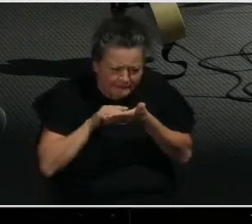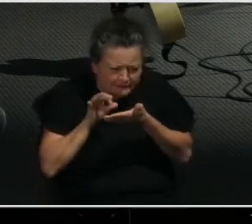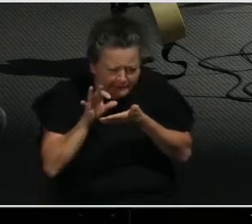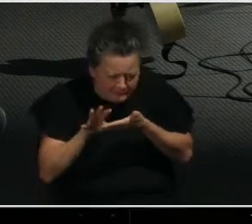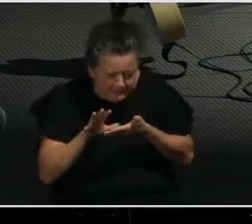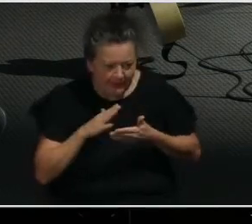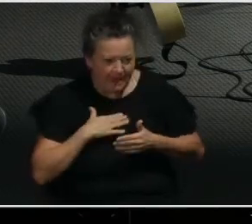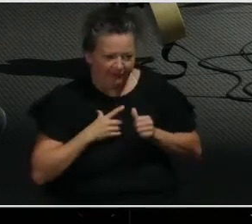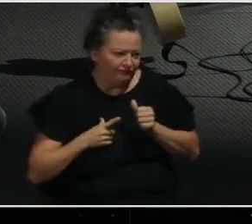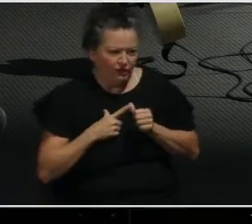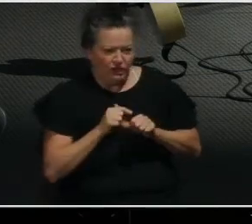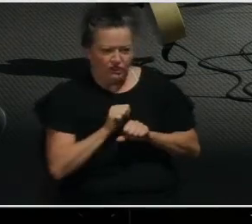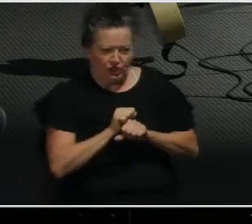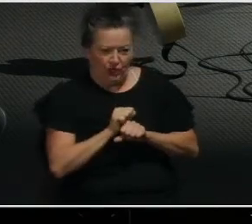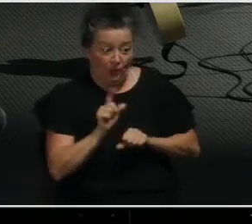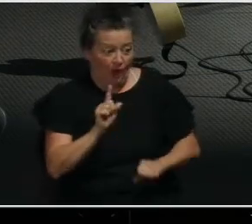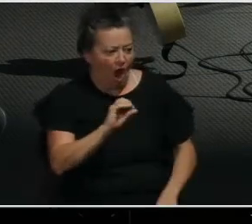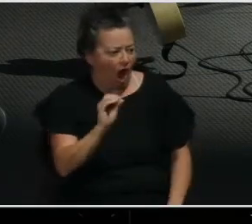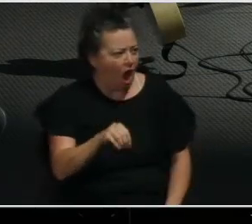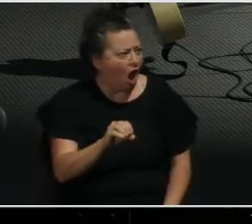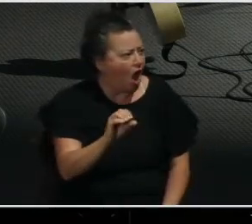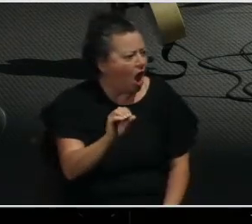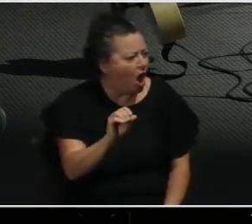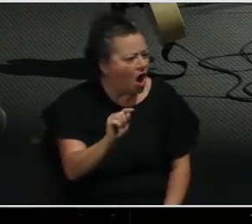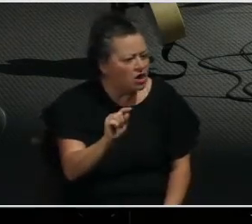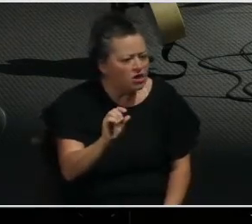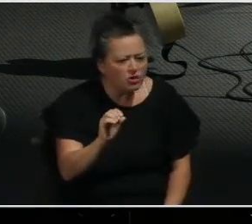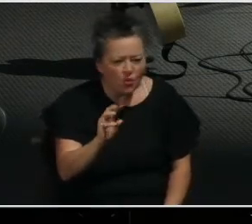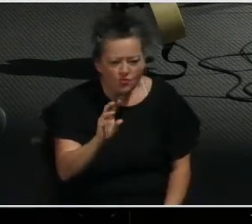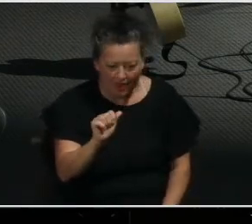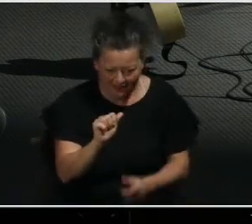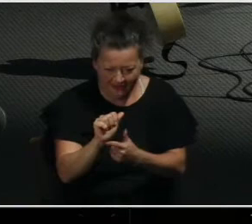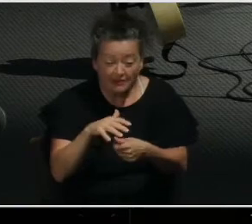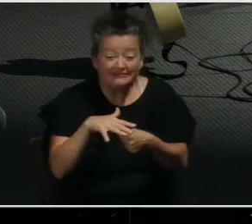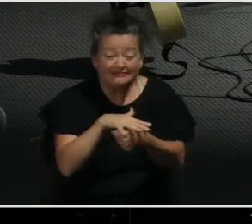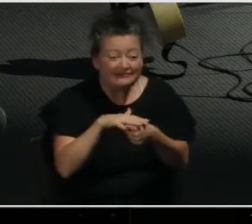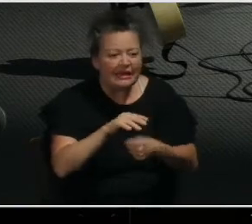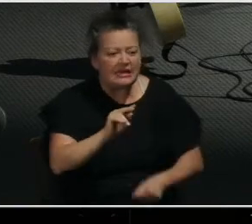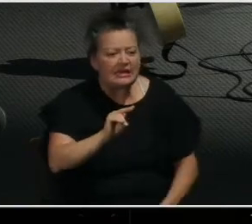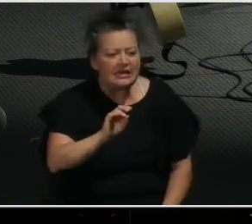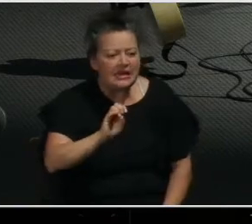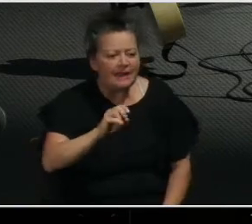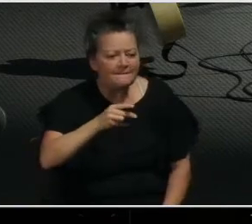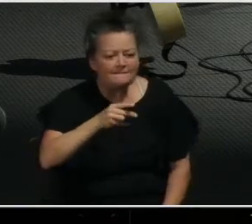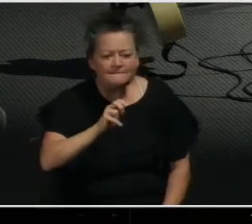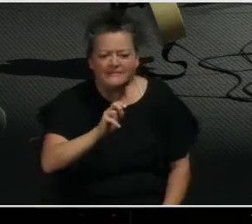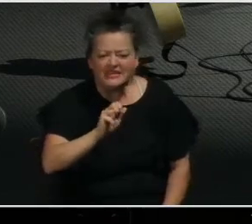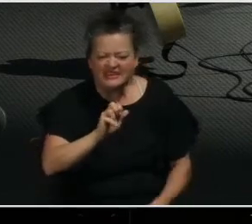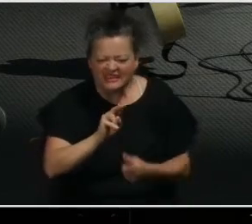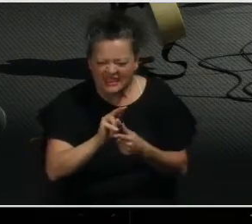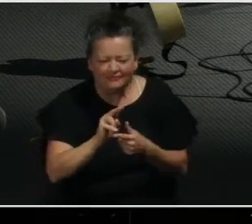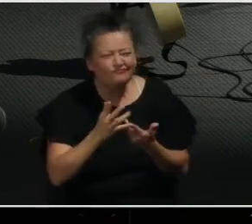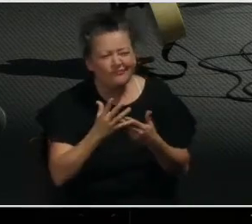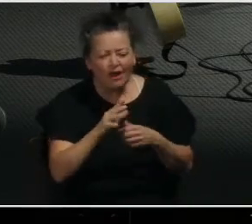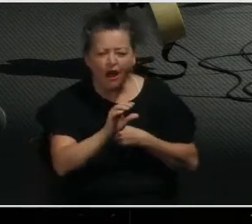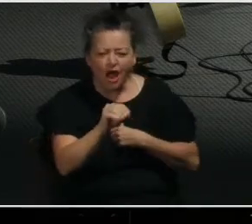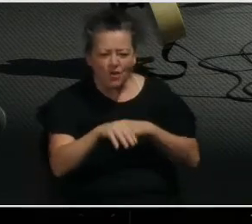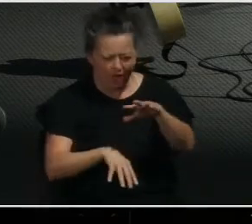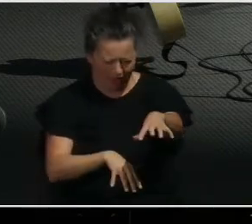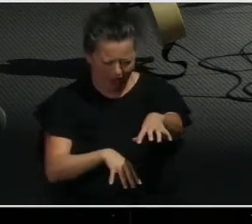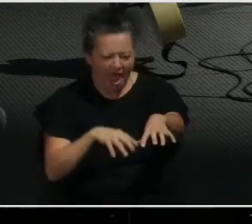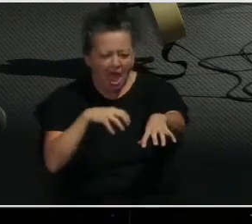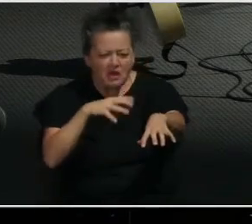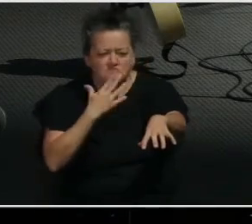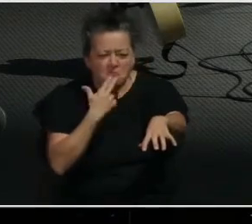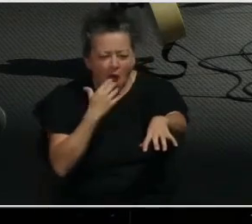pastorate. And when we got there in this place called Nepean, Ontario, which is just like a suburb city of Ottawa,